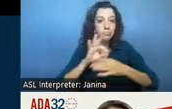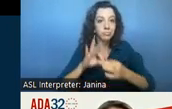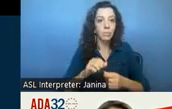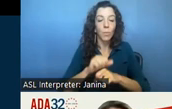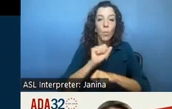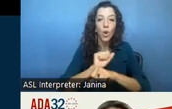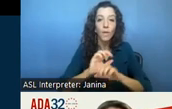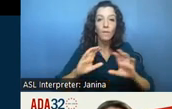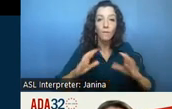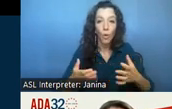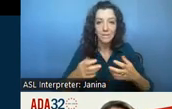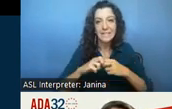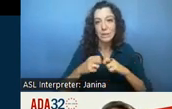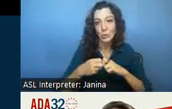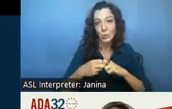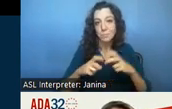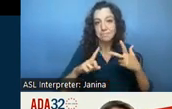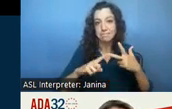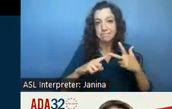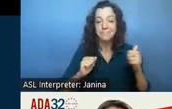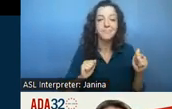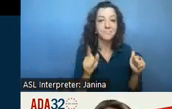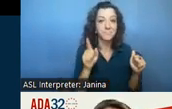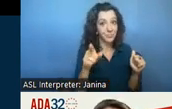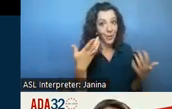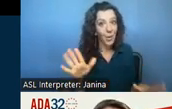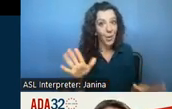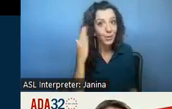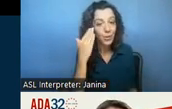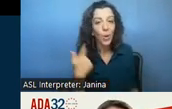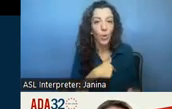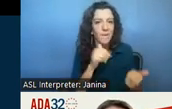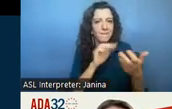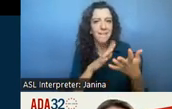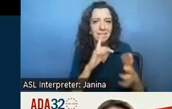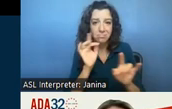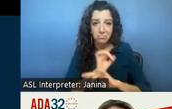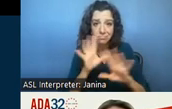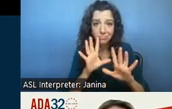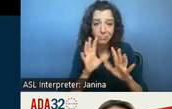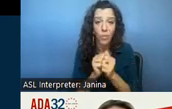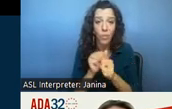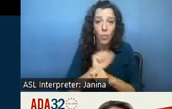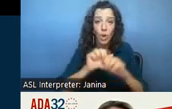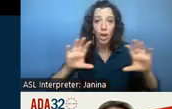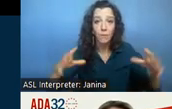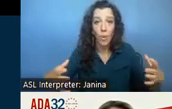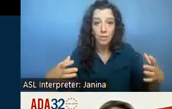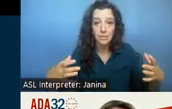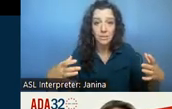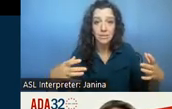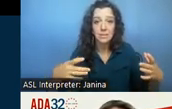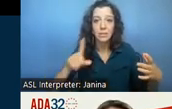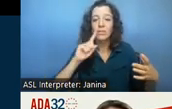workforce issue as you all know we are facing a crisis of uh in the workforce area particularly um